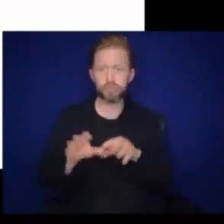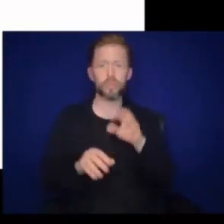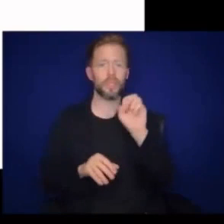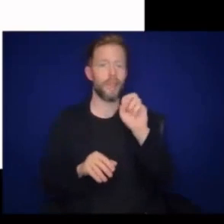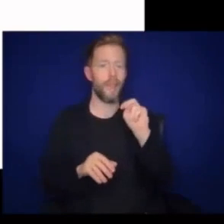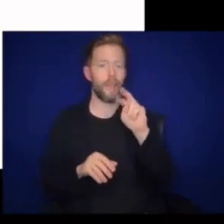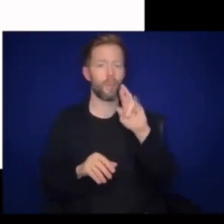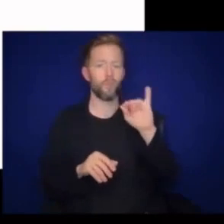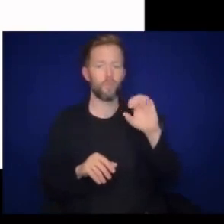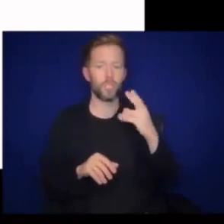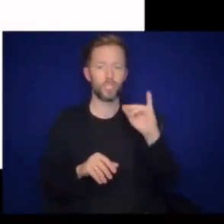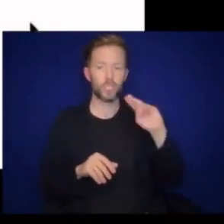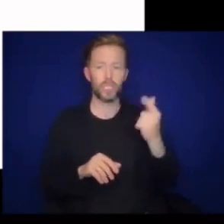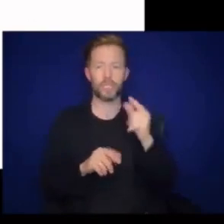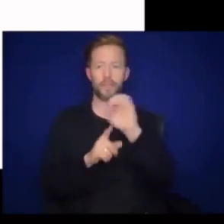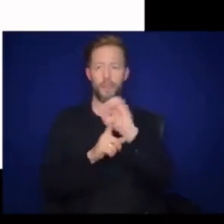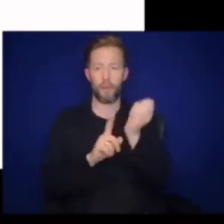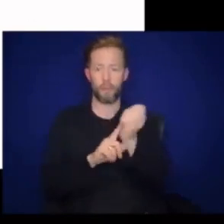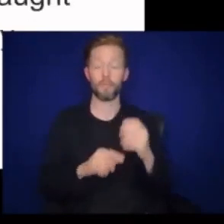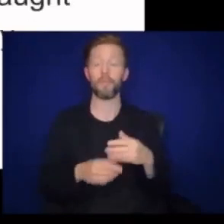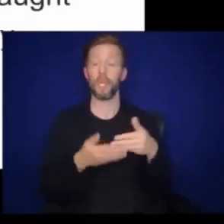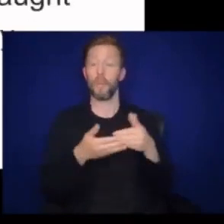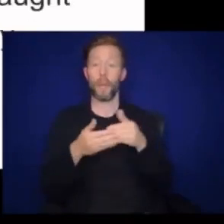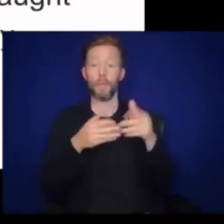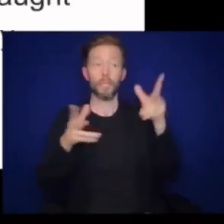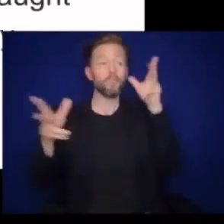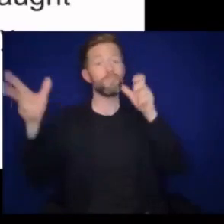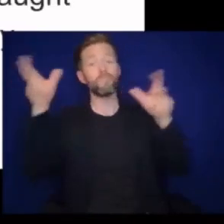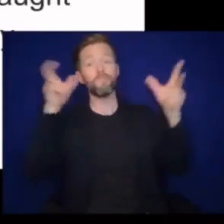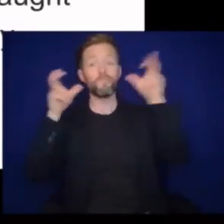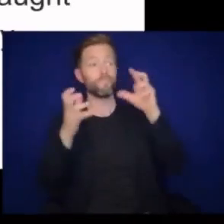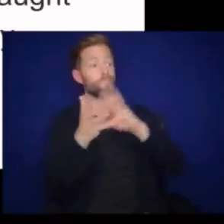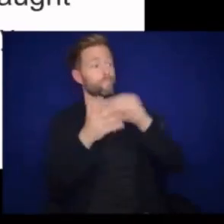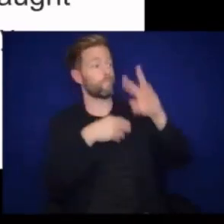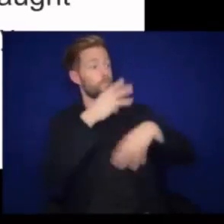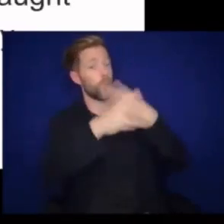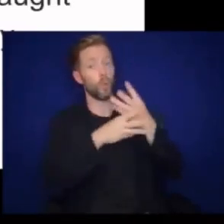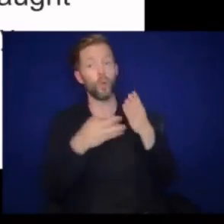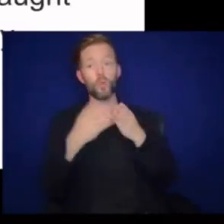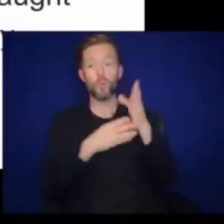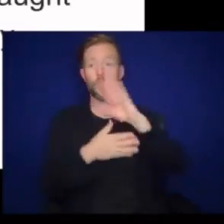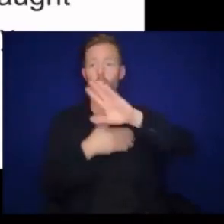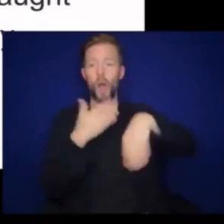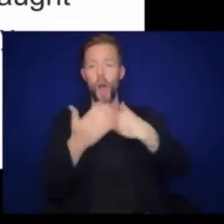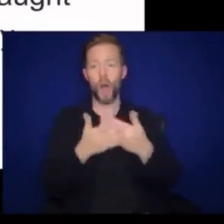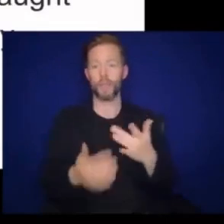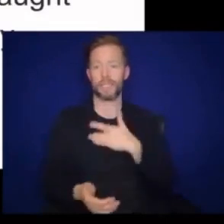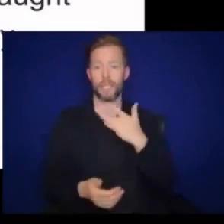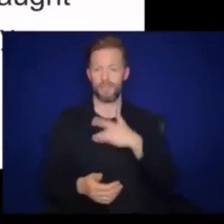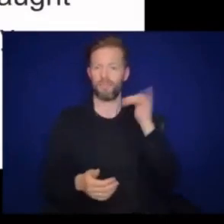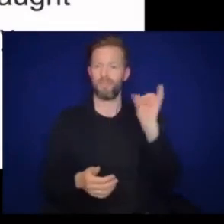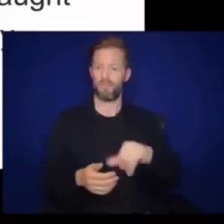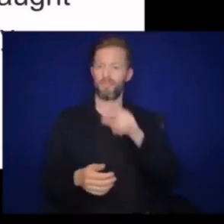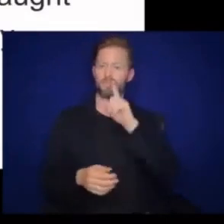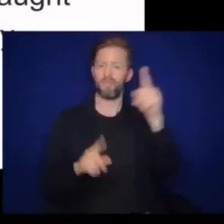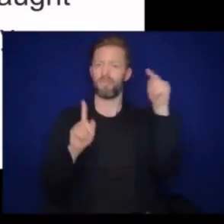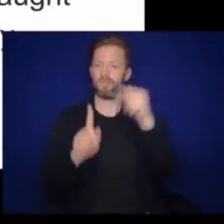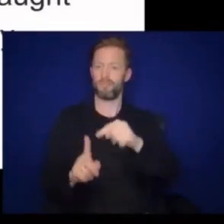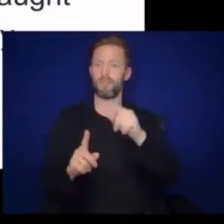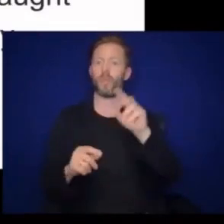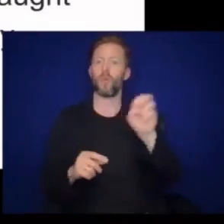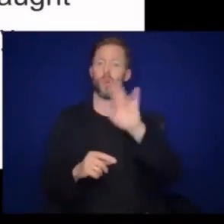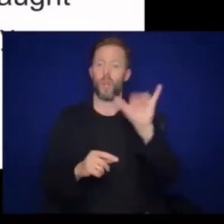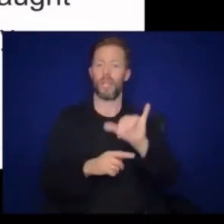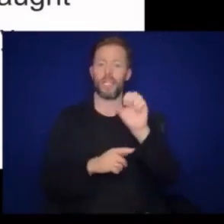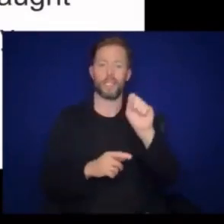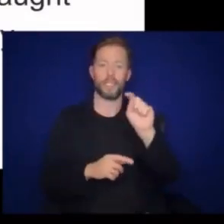environments. Babies learn about the world and the information they take in through all their senses. This is really what early STEM